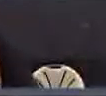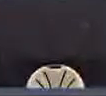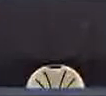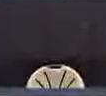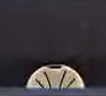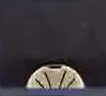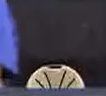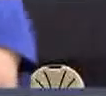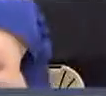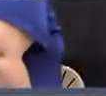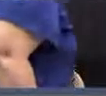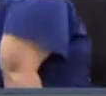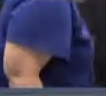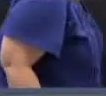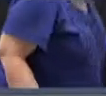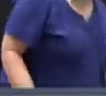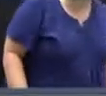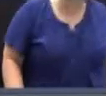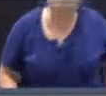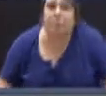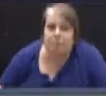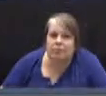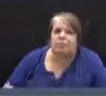discussion with regard to the motion?